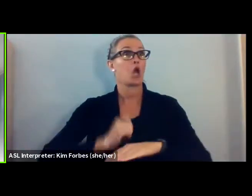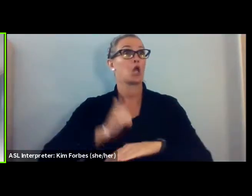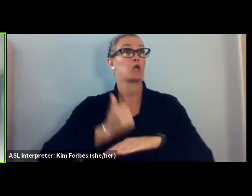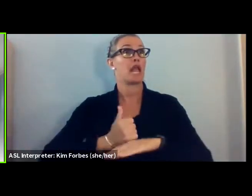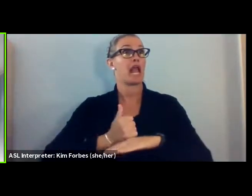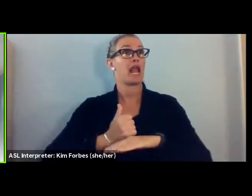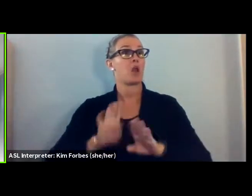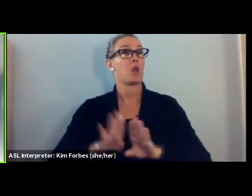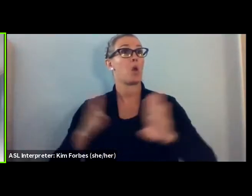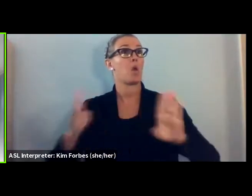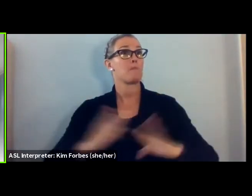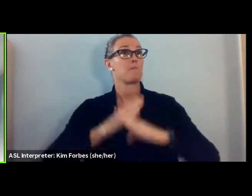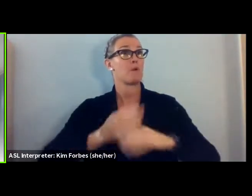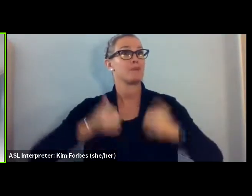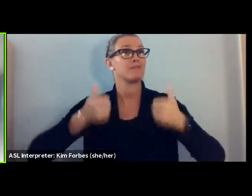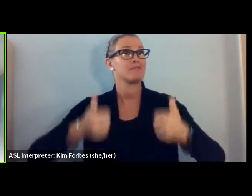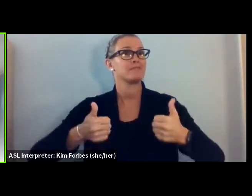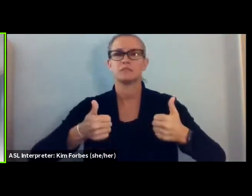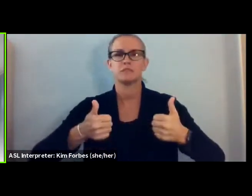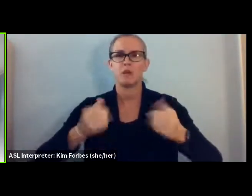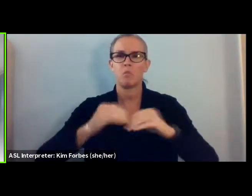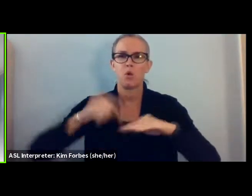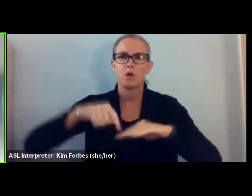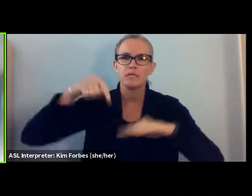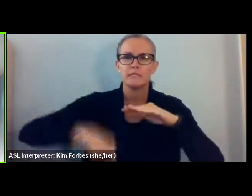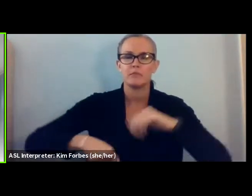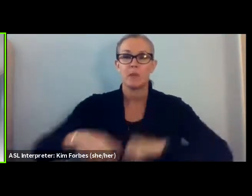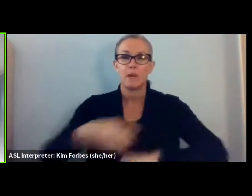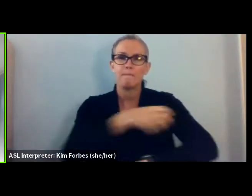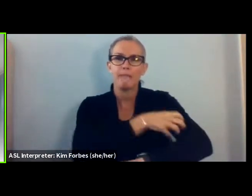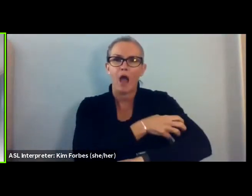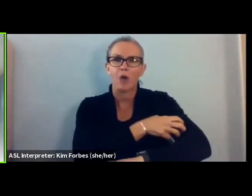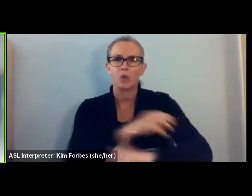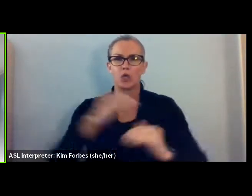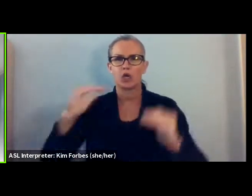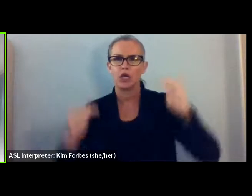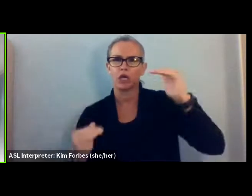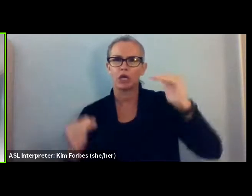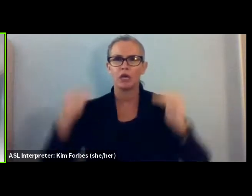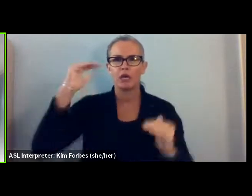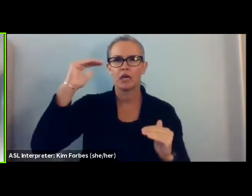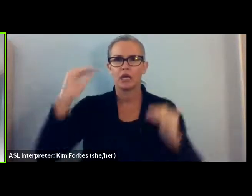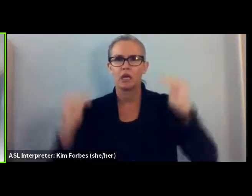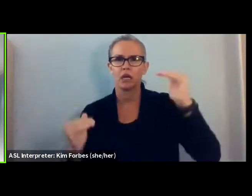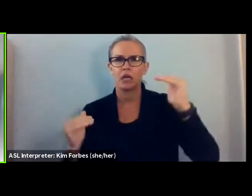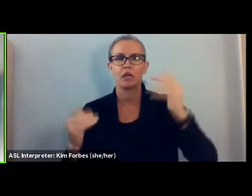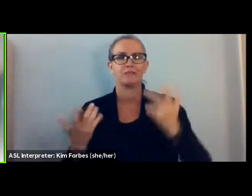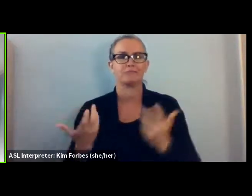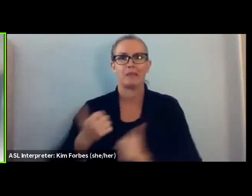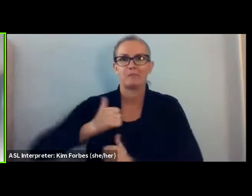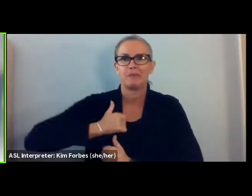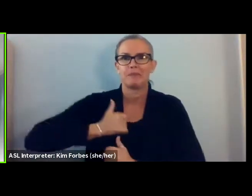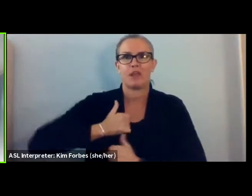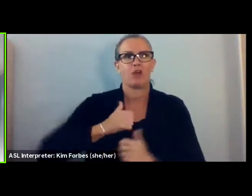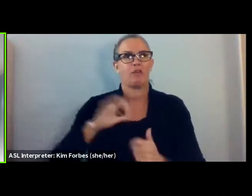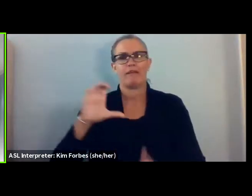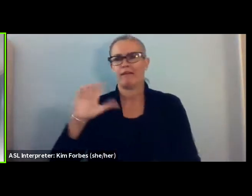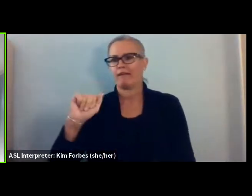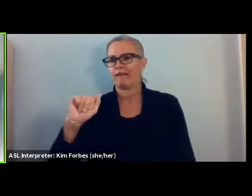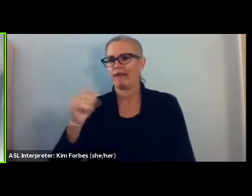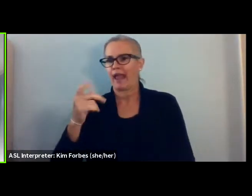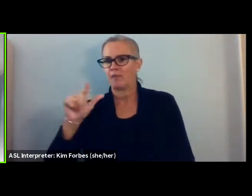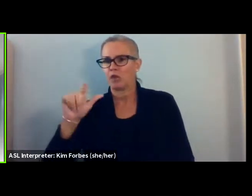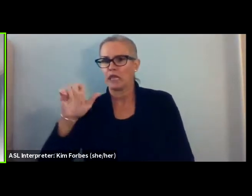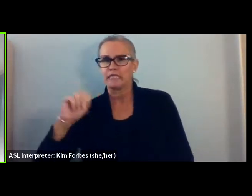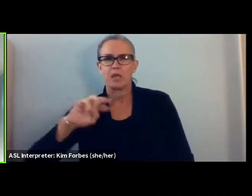It's really trying to deal with power differentials and then having to deal with militarism, capitalism, climate change,